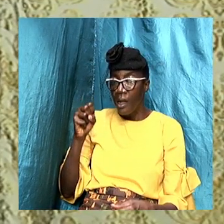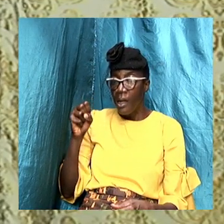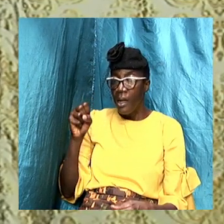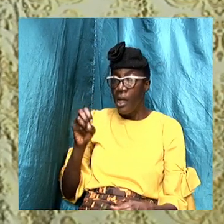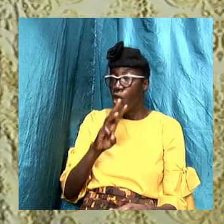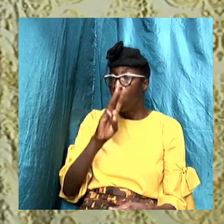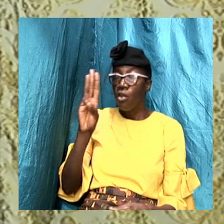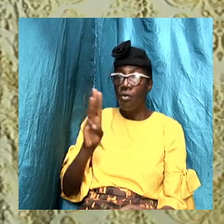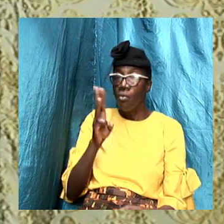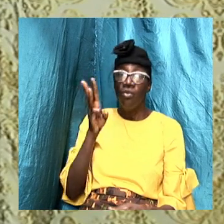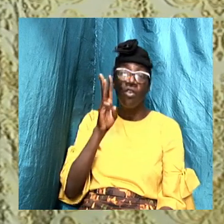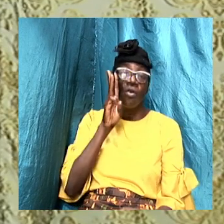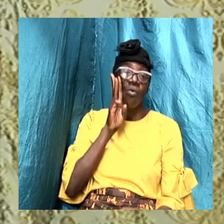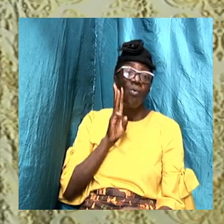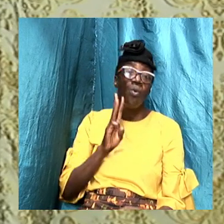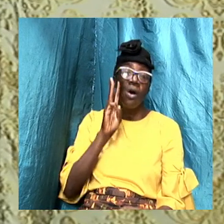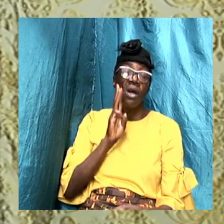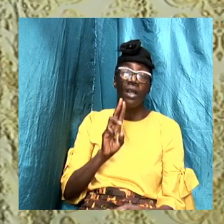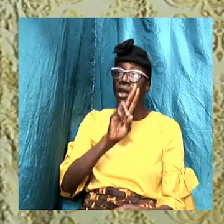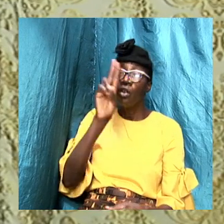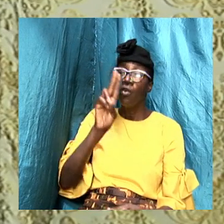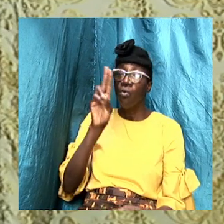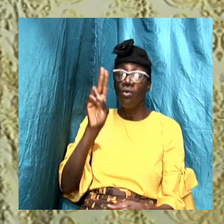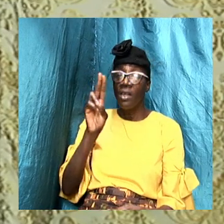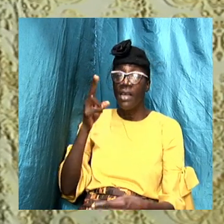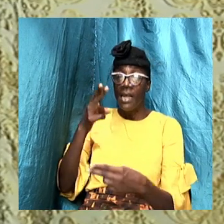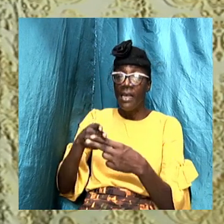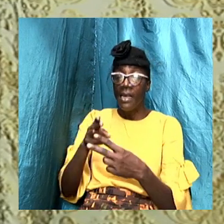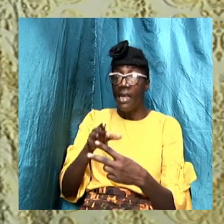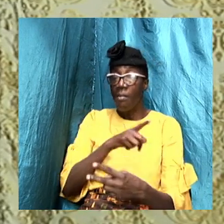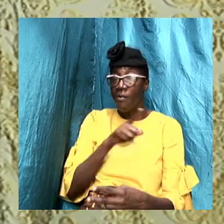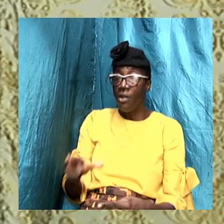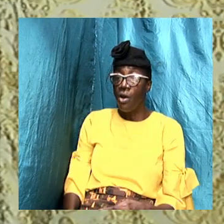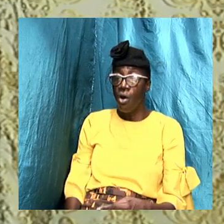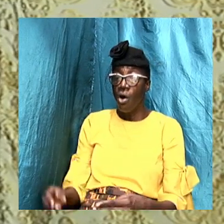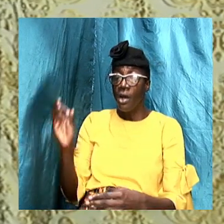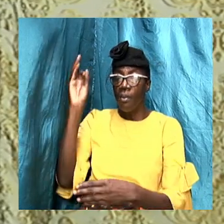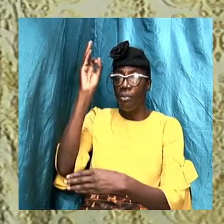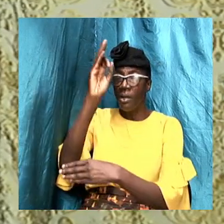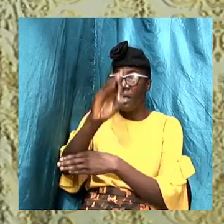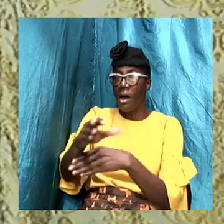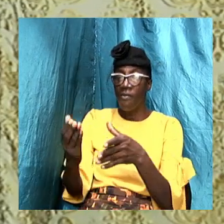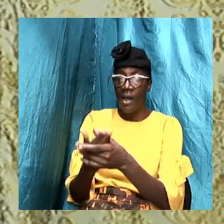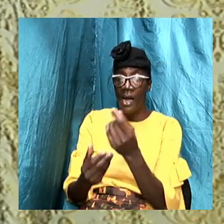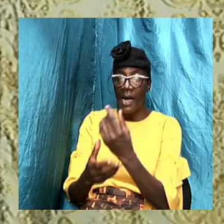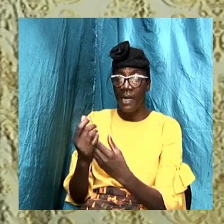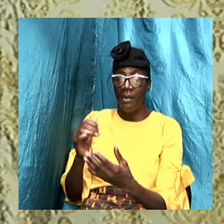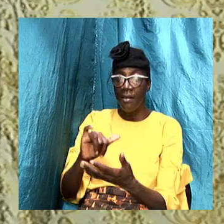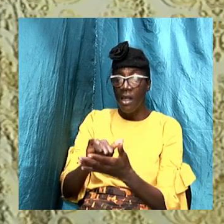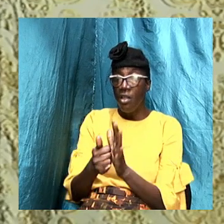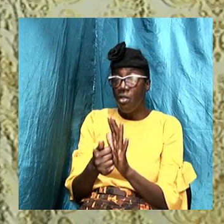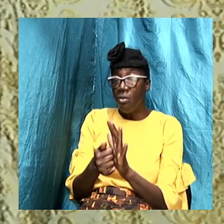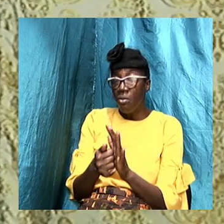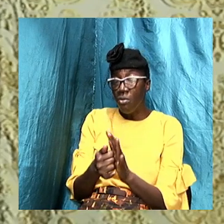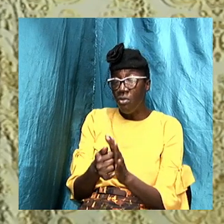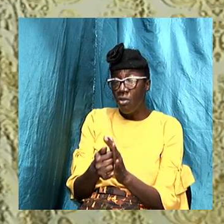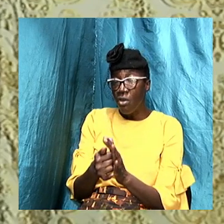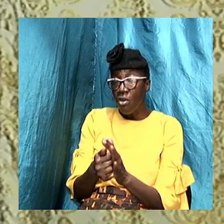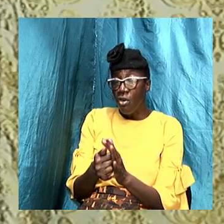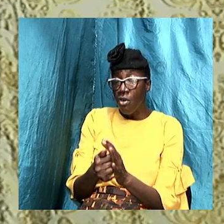Lord and the laying on of hands to those who were added